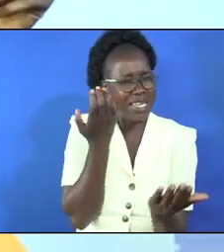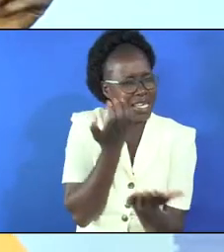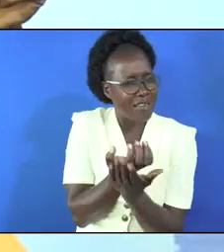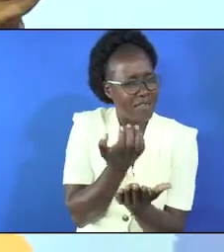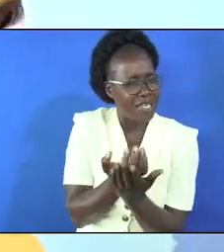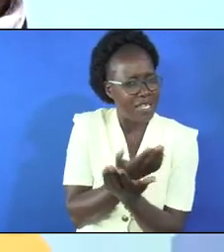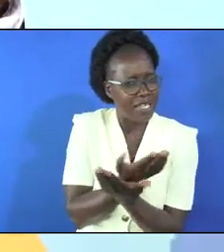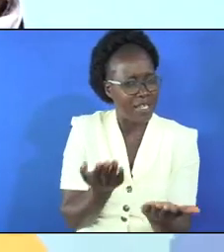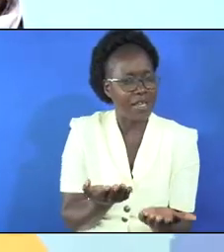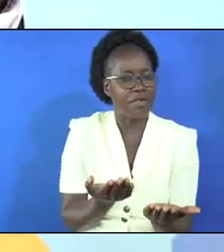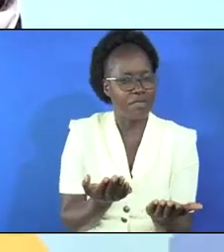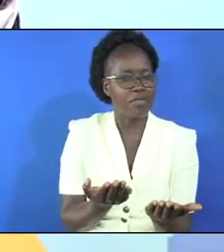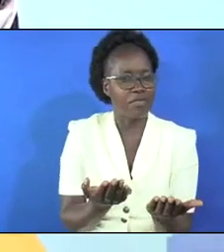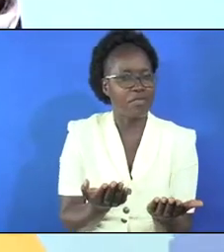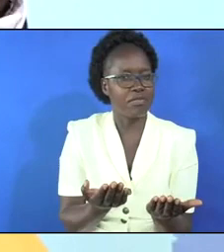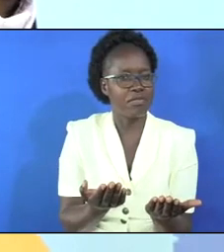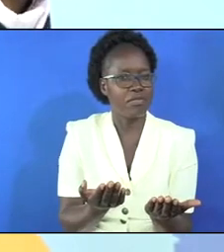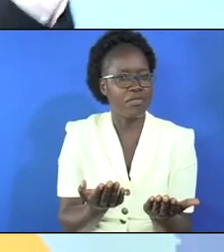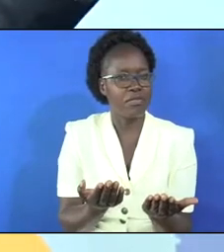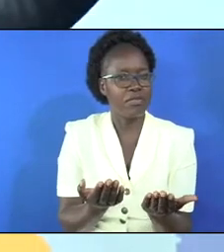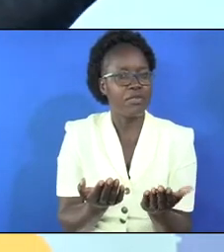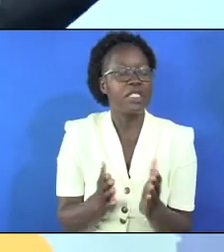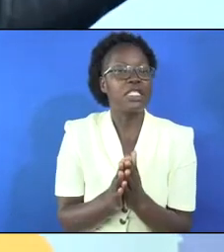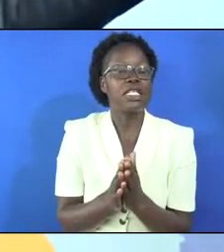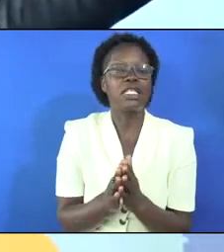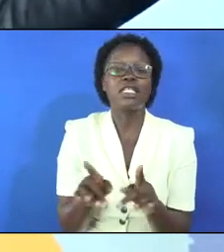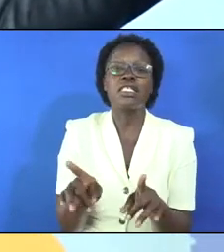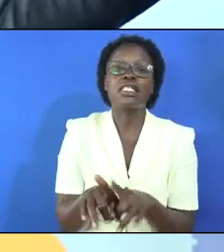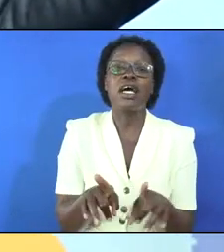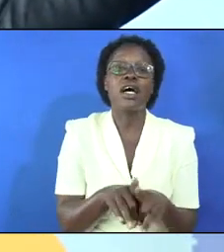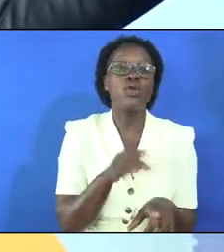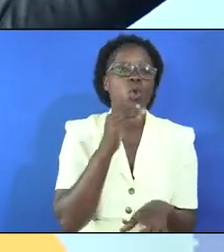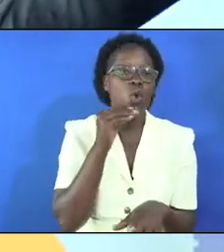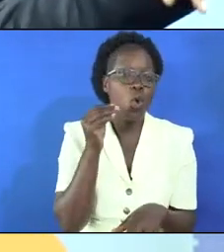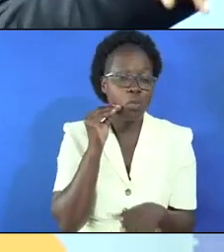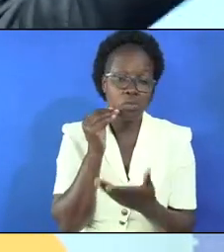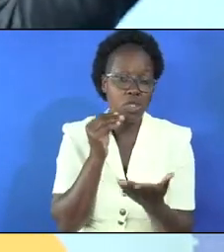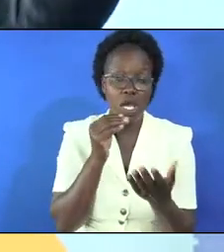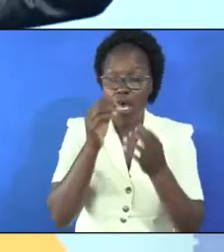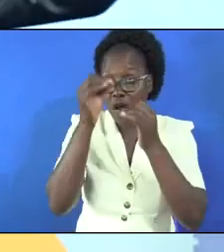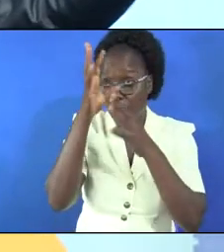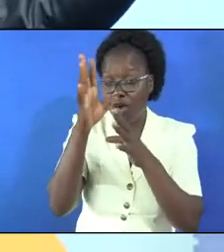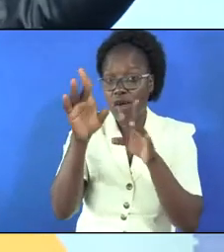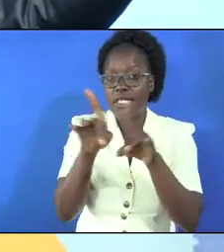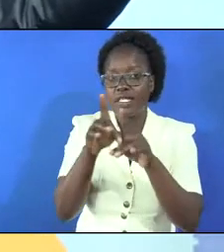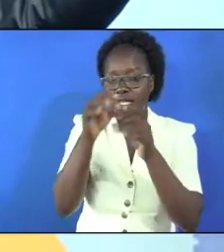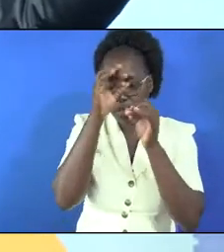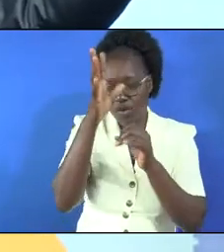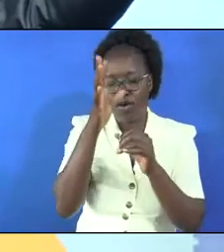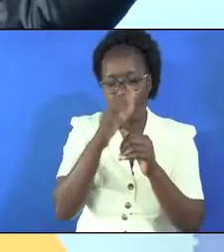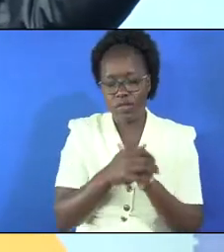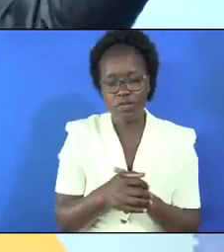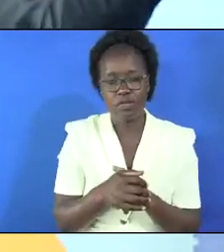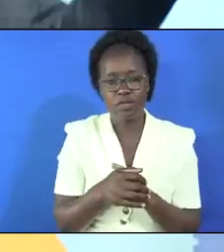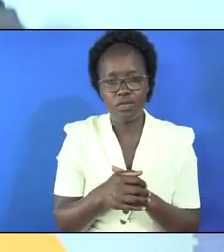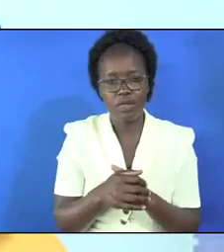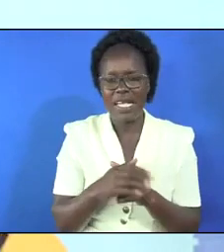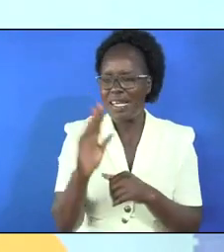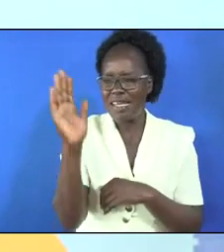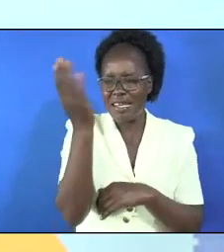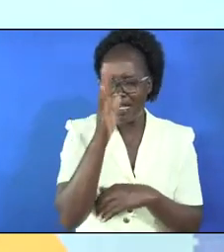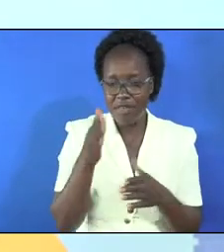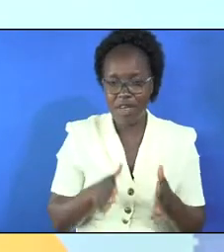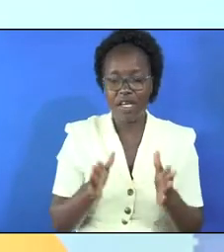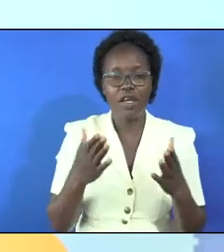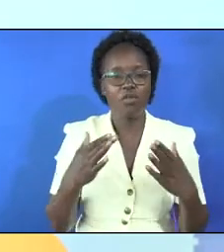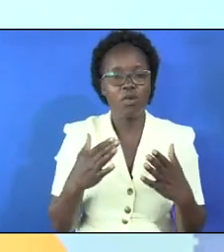evident that even in such homes god is still god he never